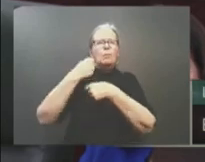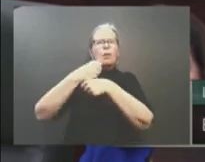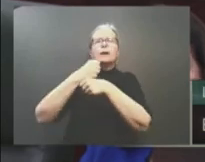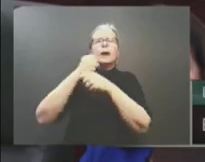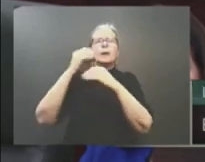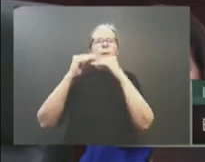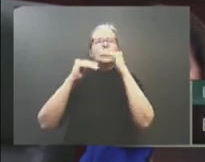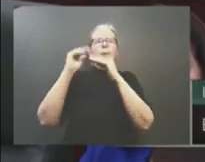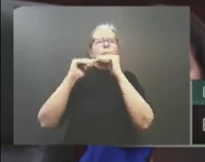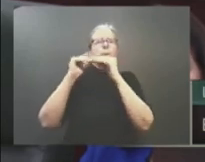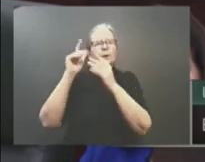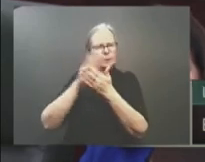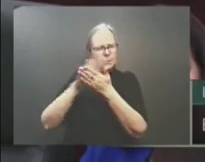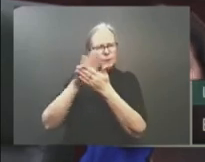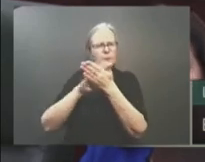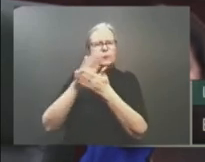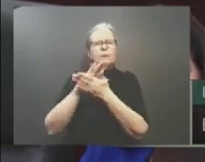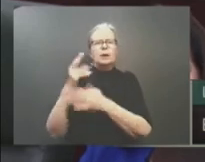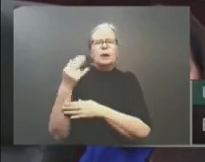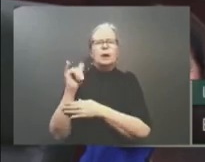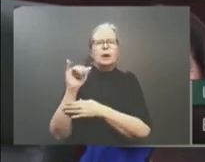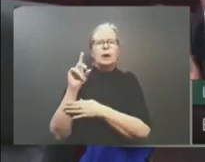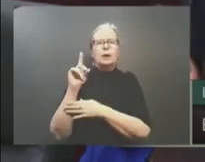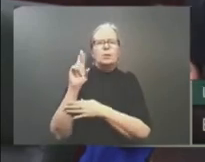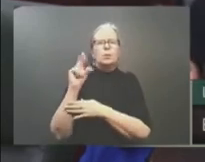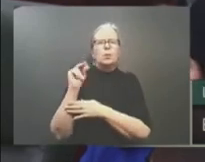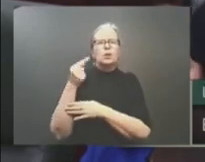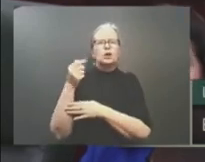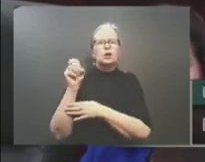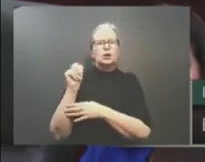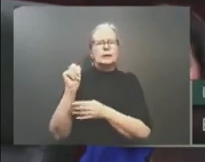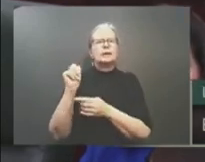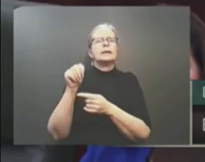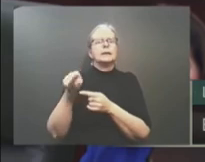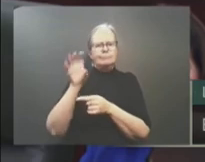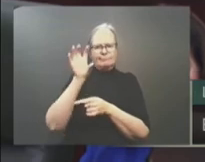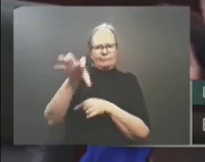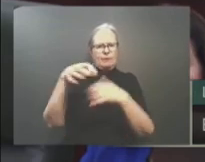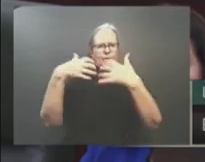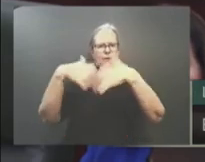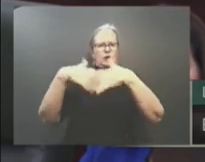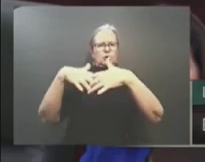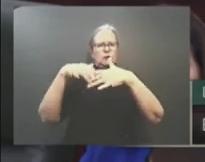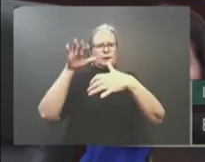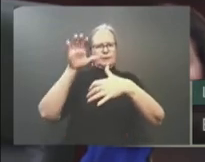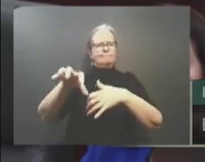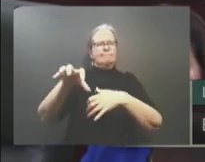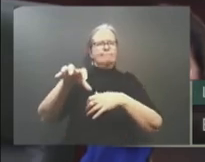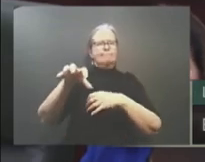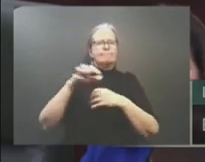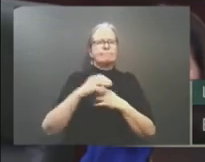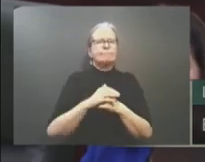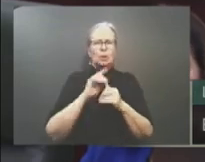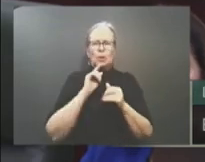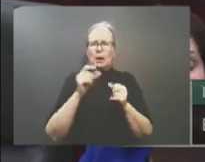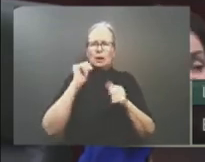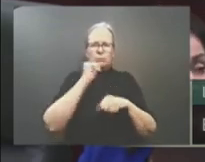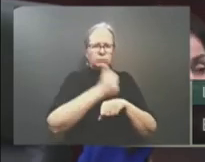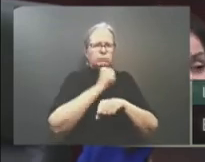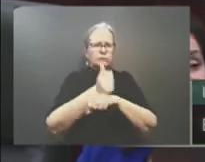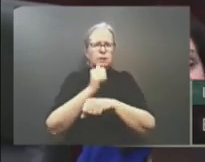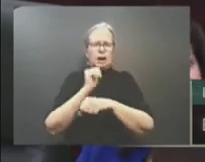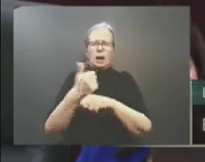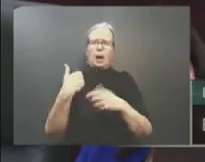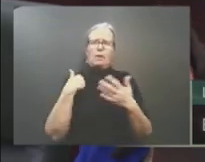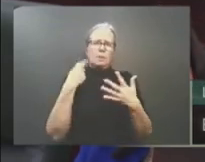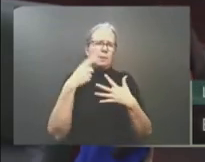Walmart, Canadian Pacific, Dow, Emphasis, Emphasis, HBO, Northern Petrochemical, RBC, CN Rail, Ernst